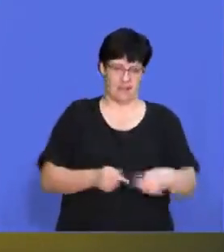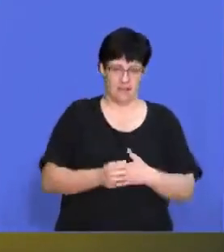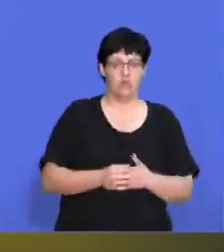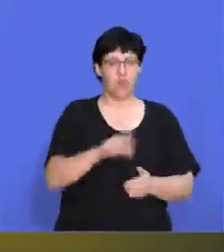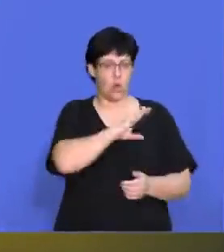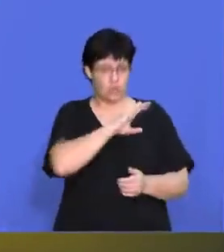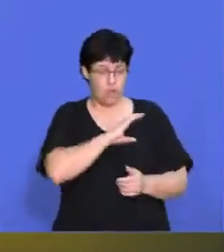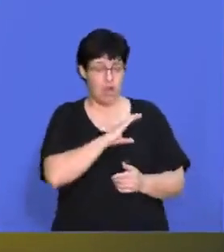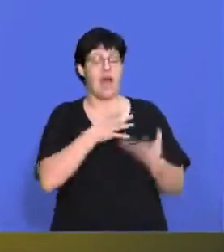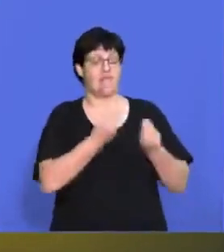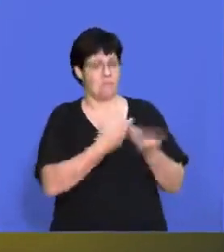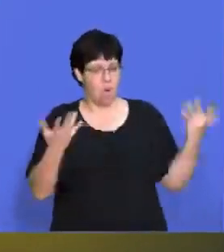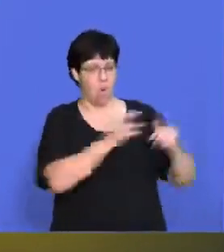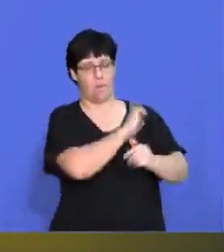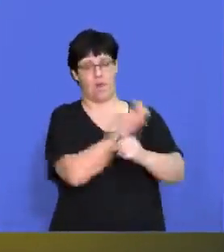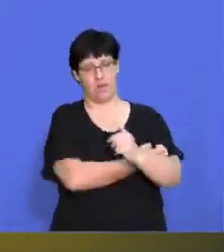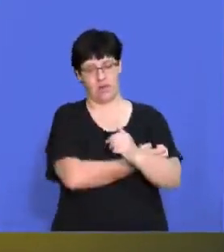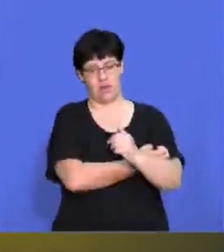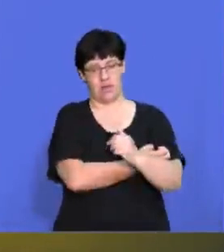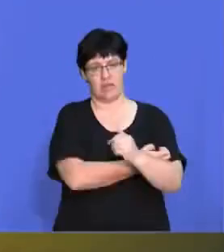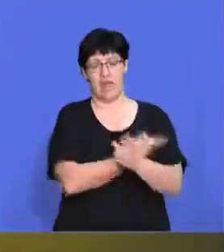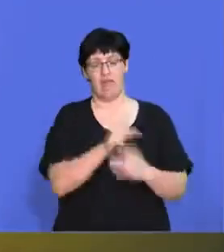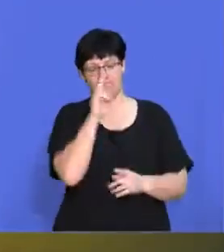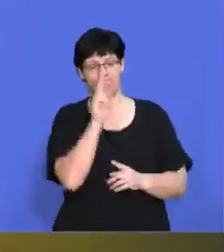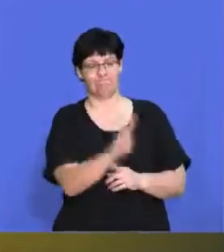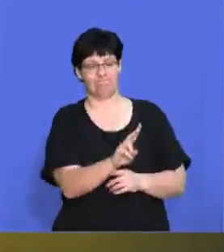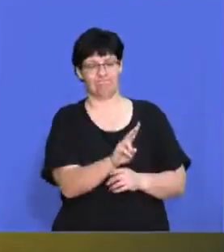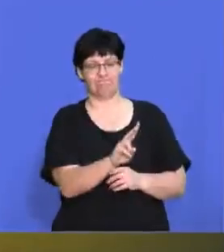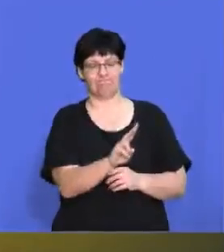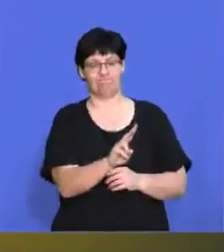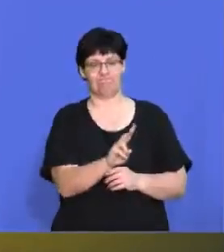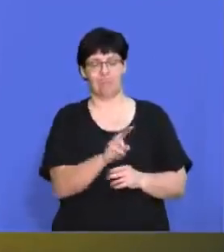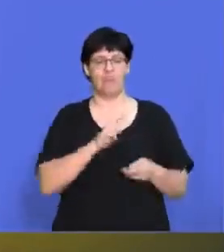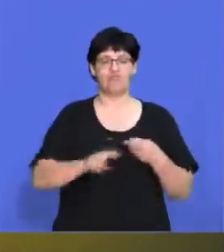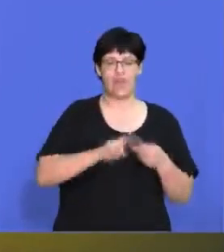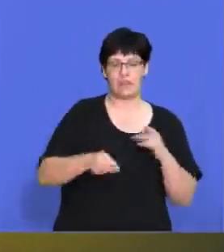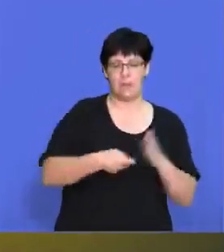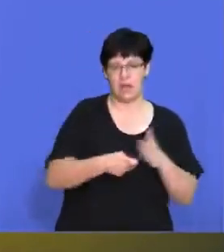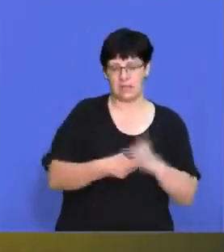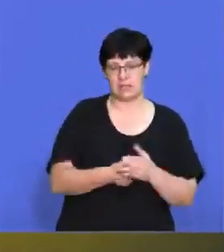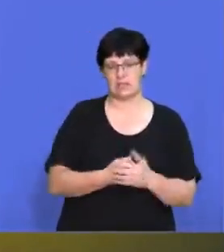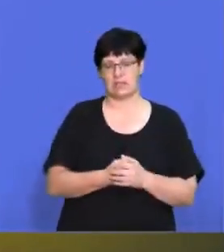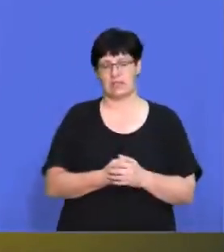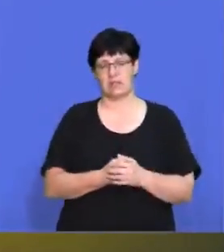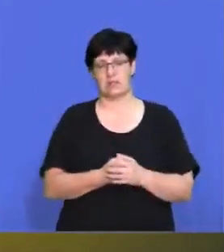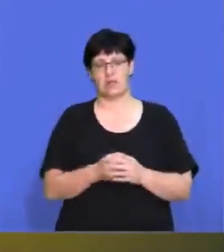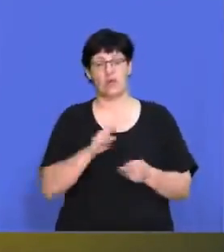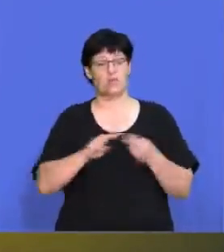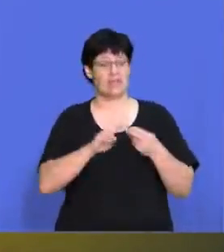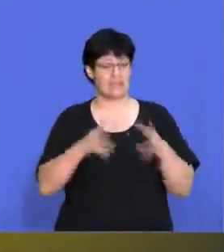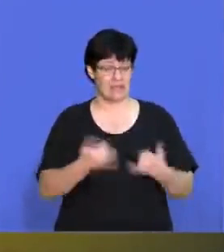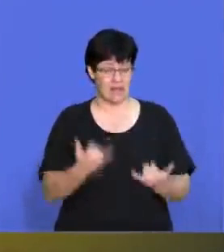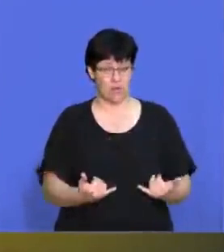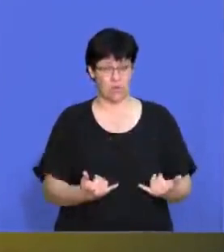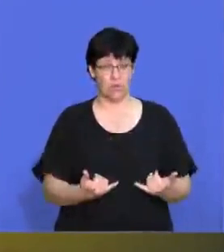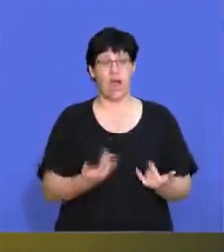more power. If you look at the rental market, right, renters now actually